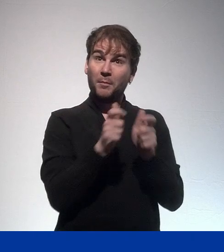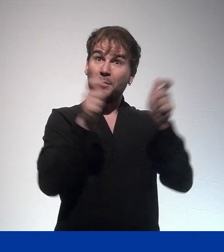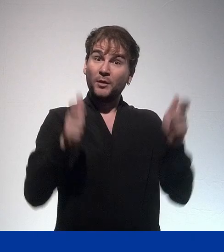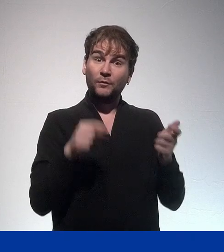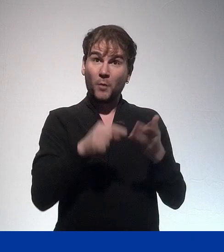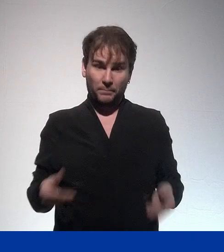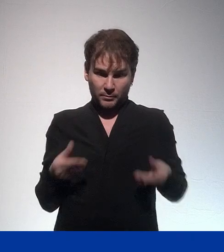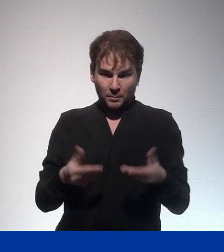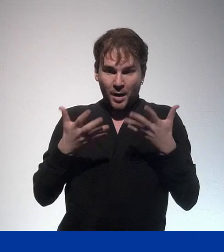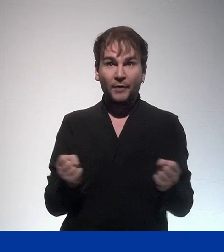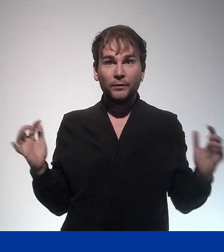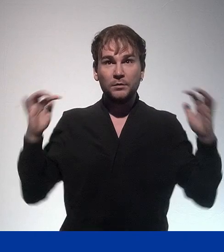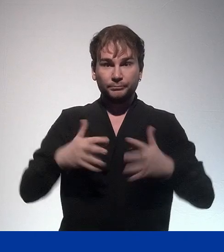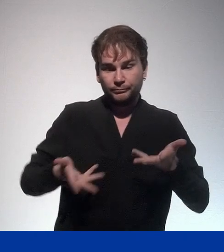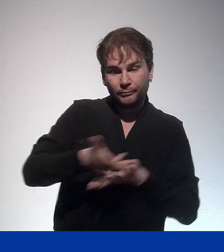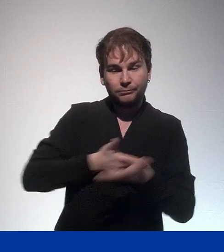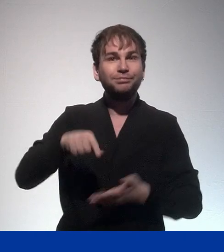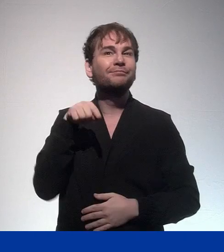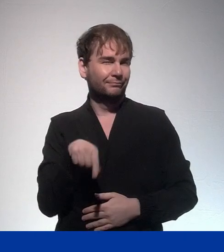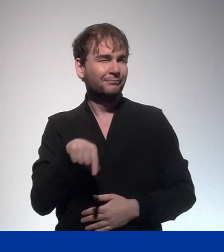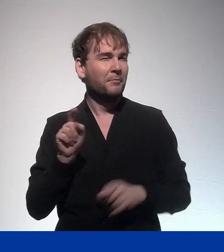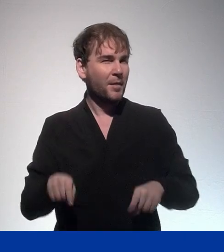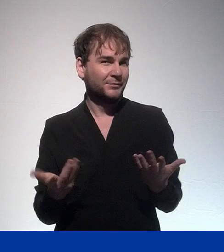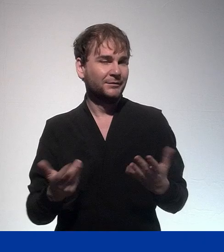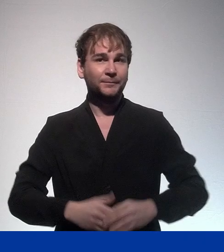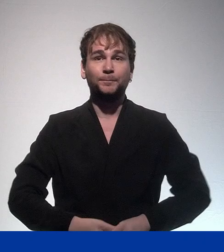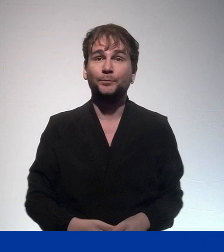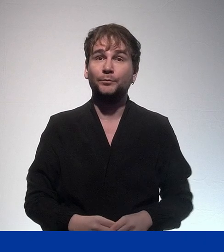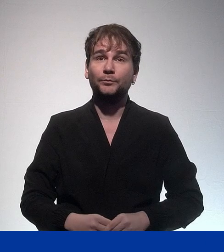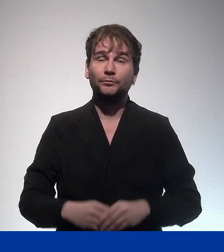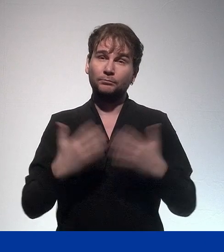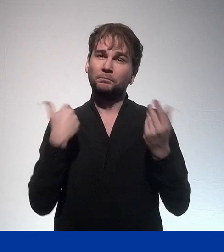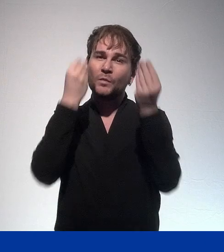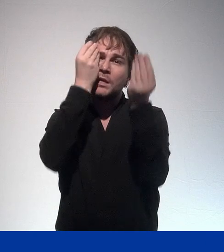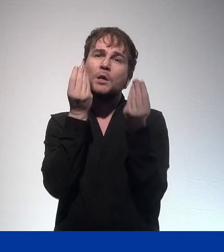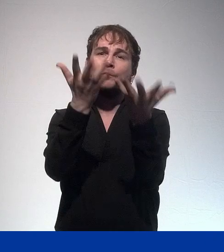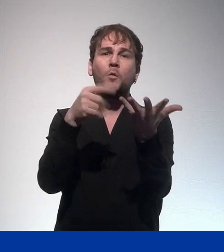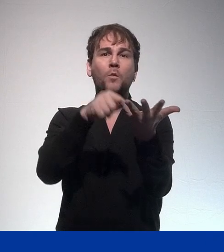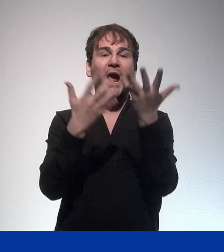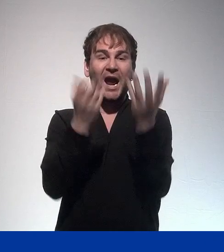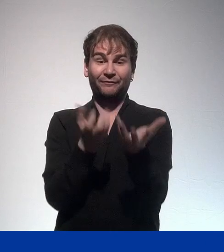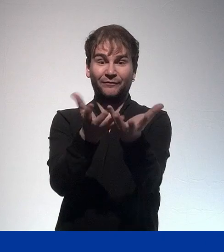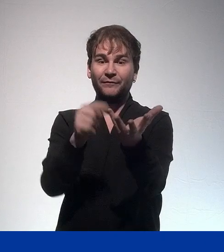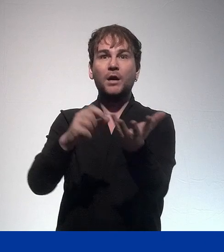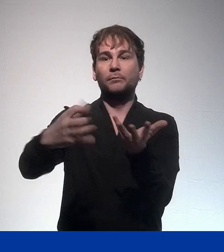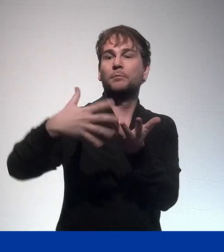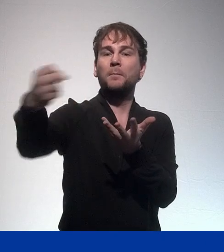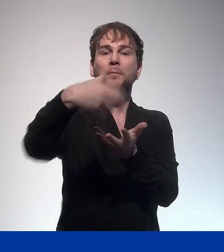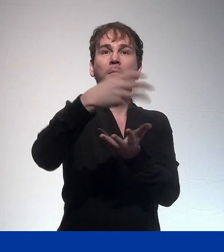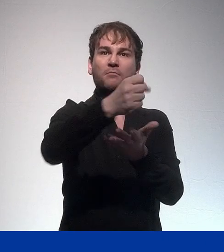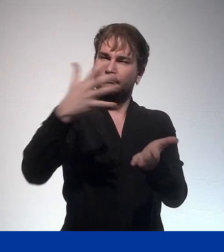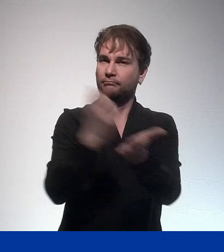other. Countries should be learning from each other. And the outcomes of that will be made available to all users.